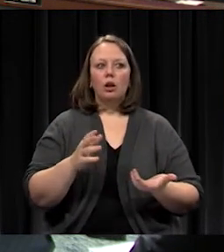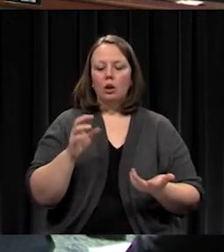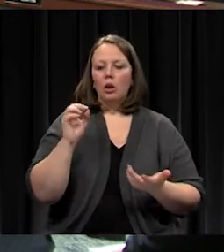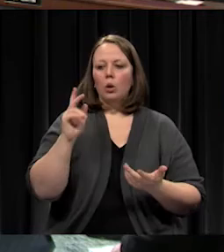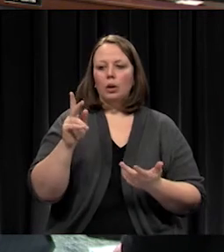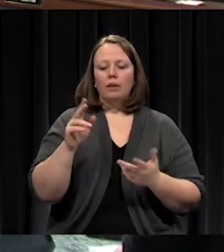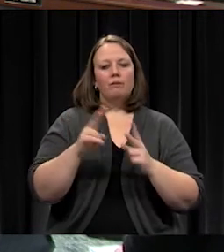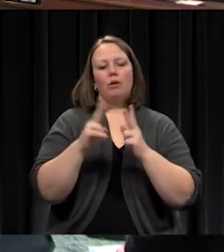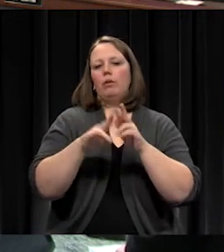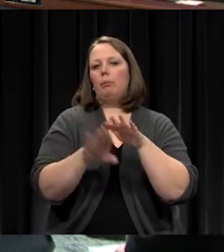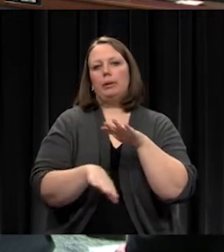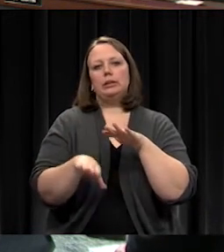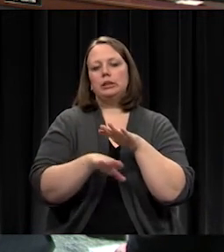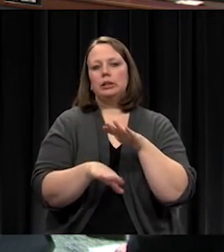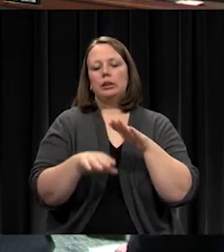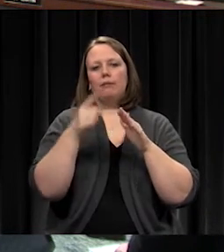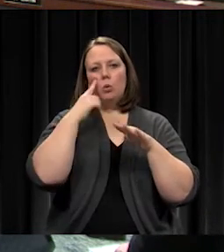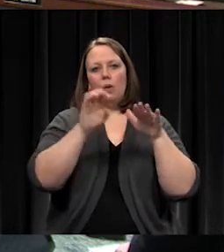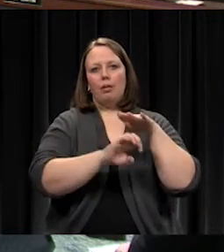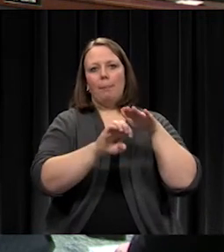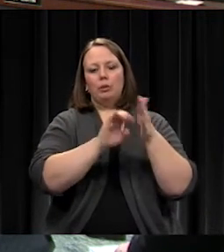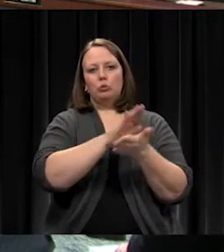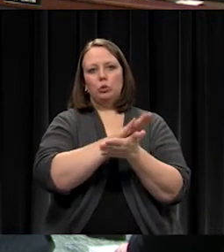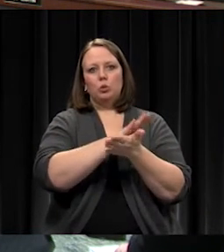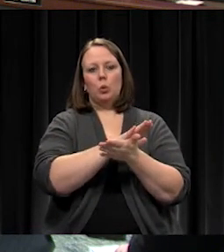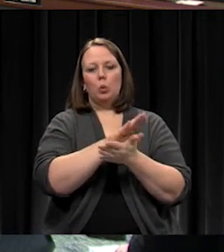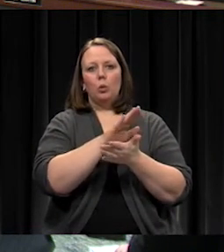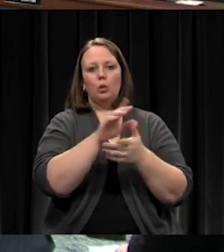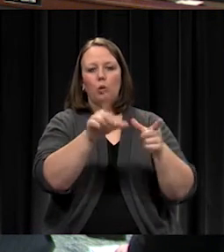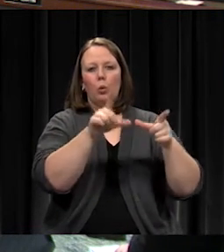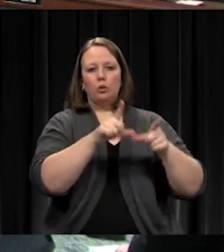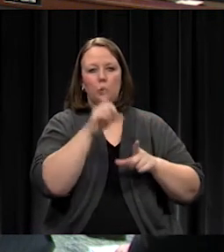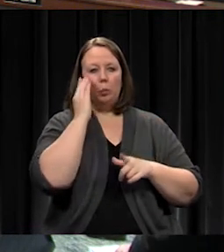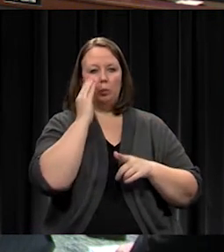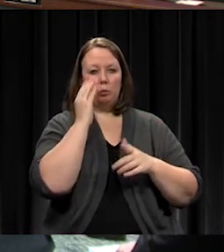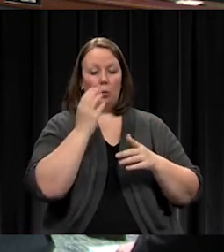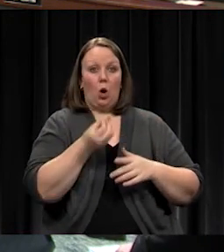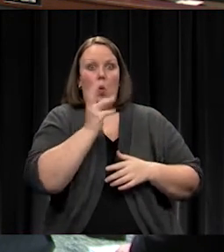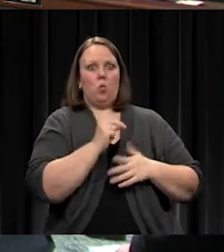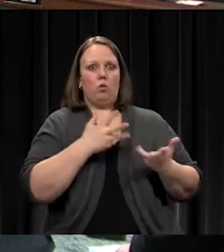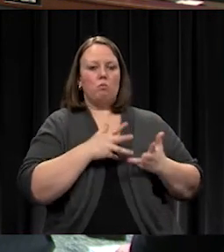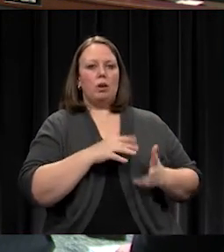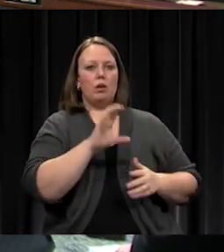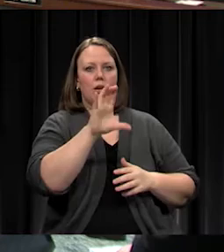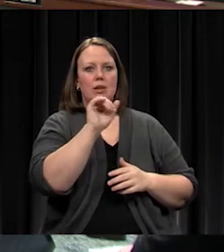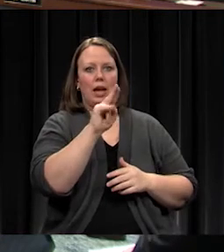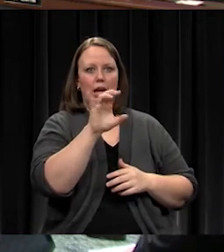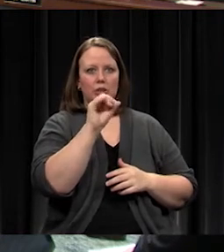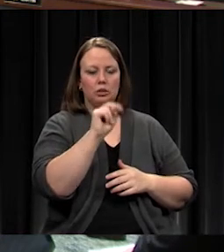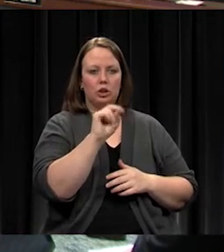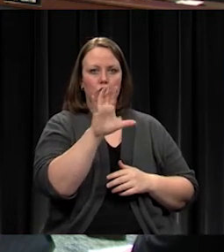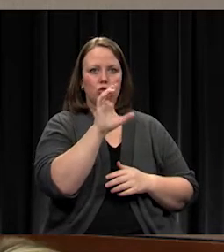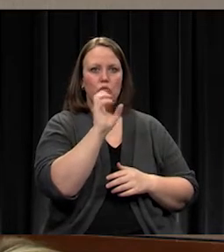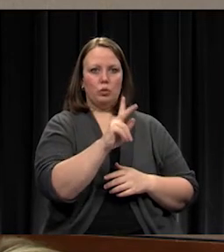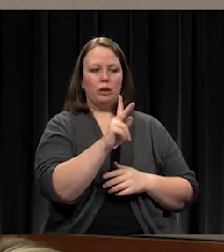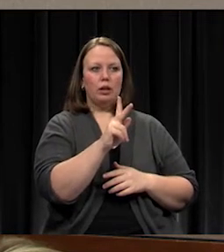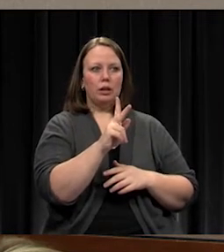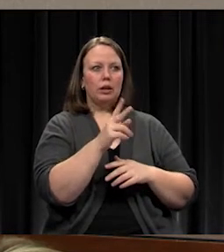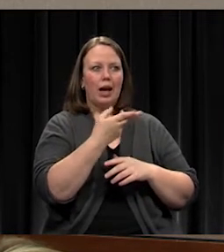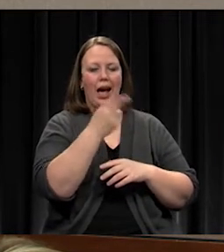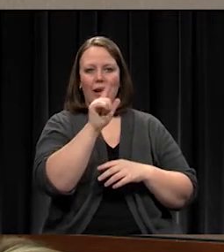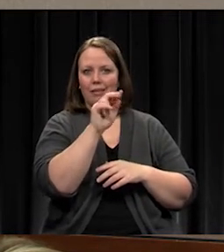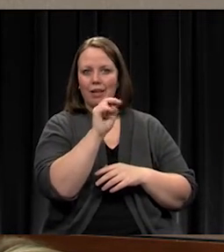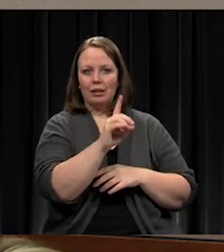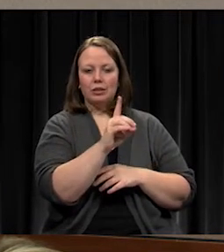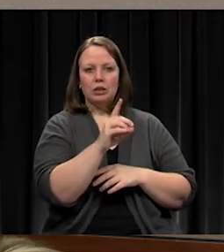This is for the elementary school site we own in Canyon Creek Highlands. As a part of the purchase agreement, the developer was required to bring